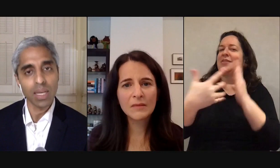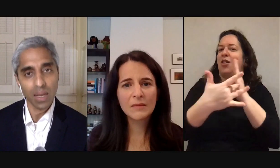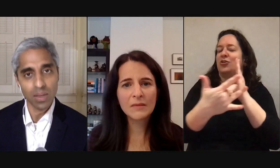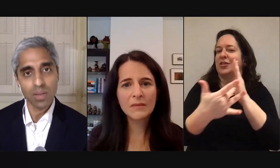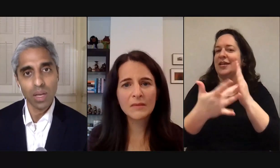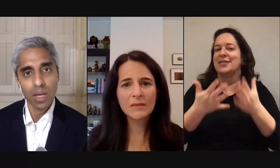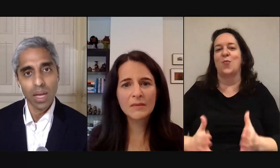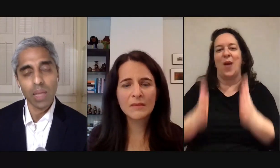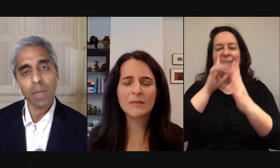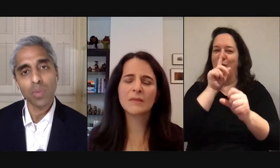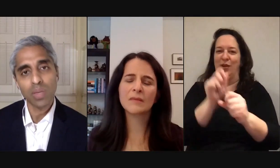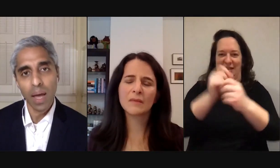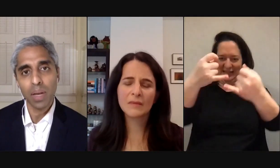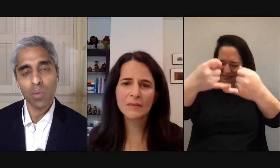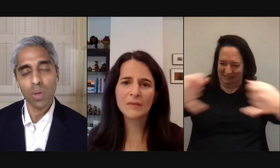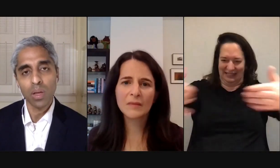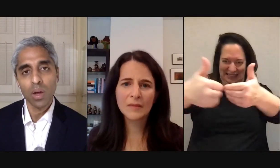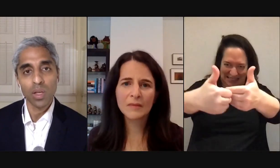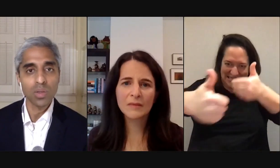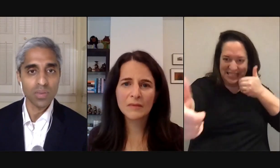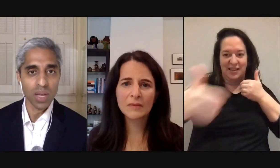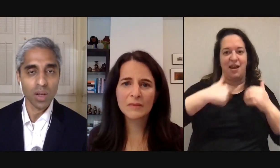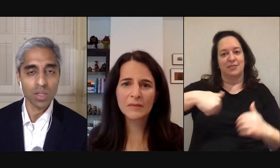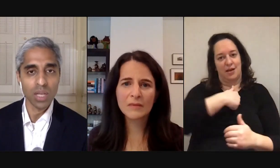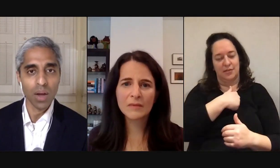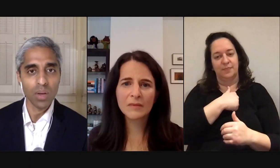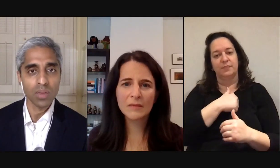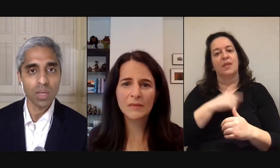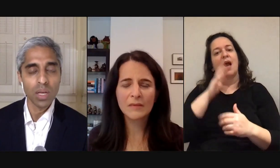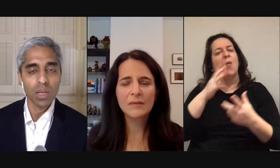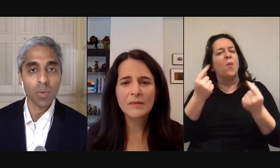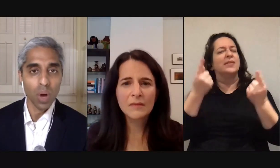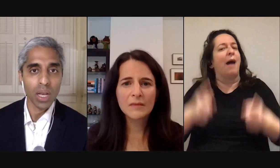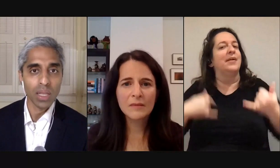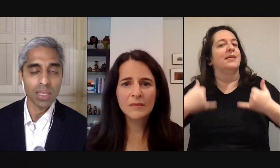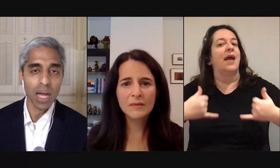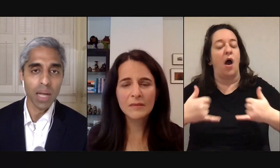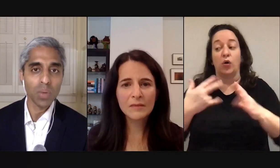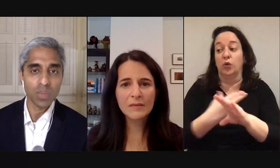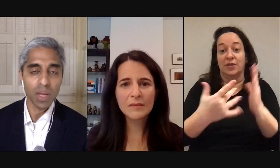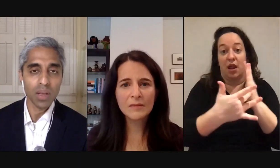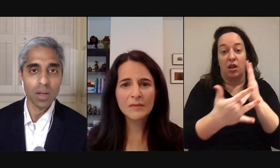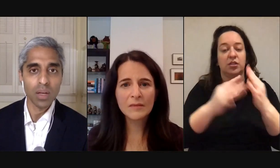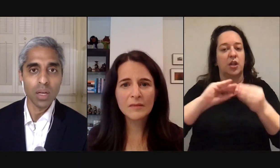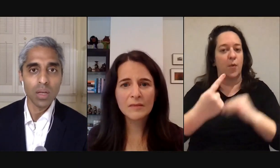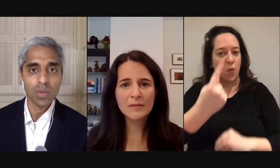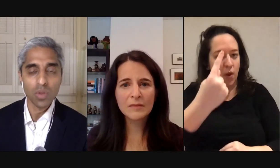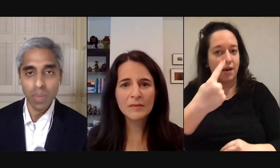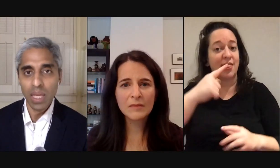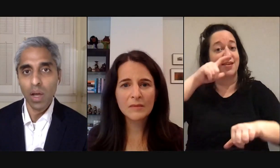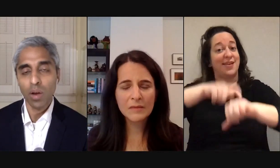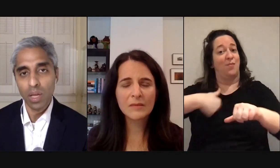disconnects us i think because what's happening with our use of technology now is number one the time that we spend on